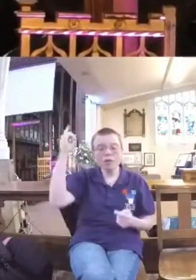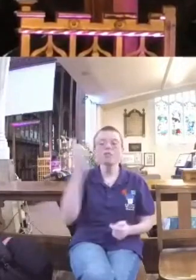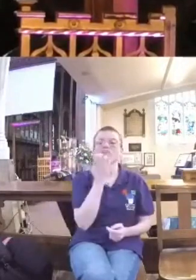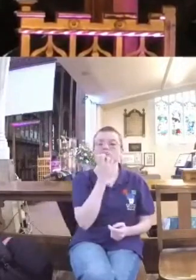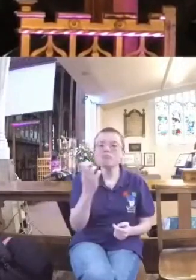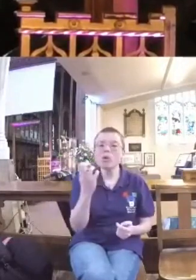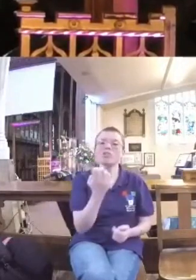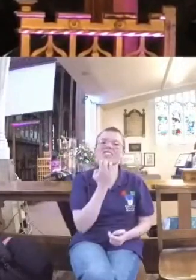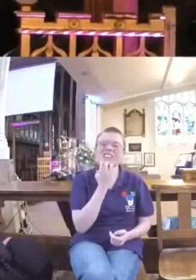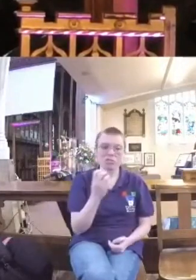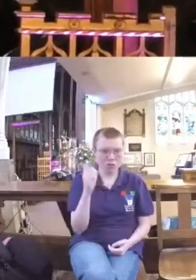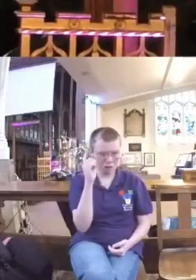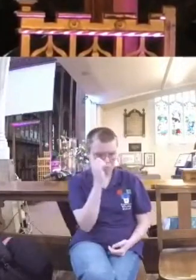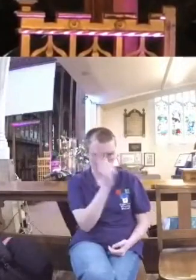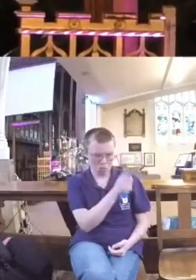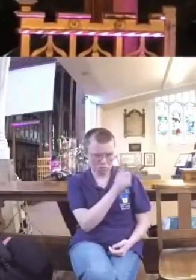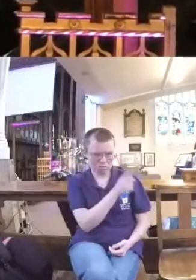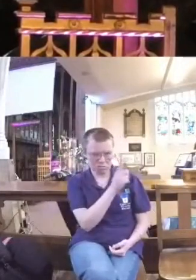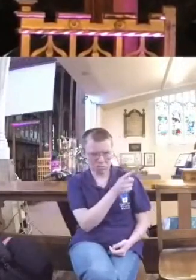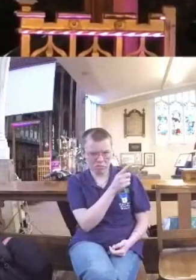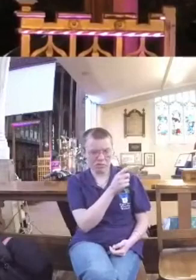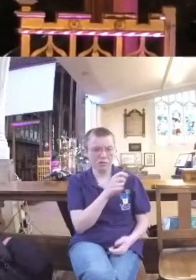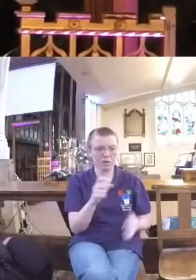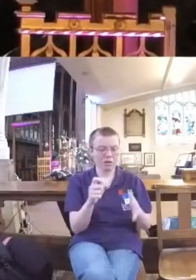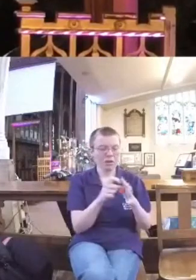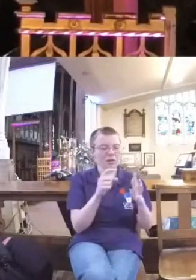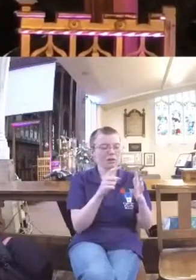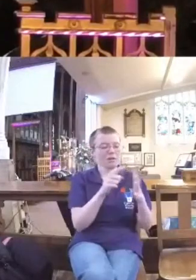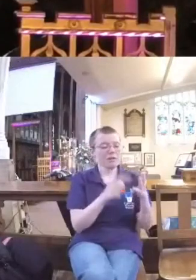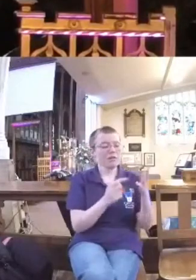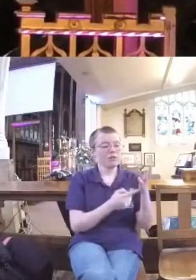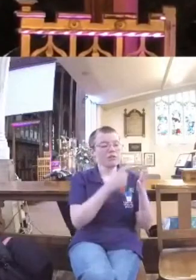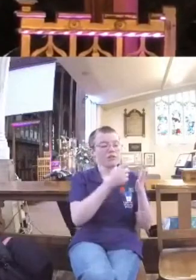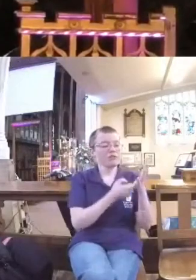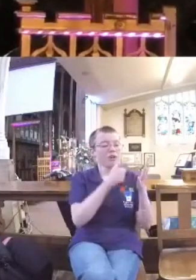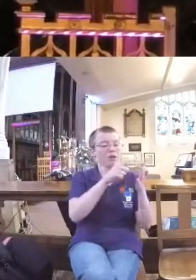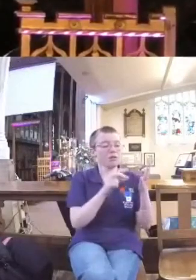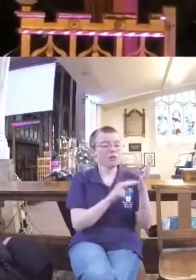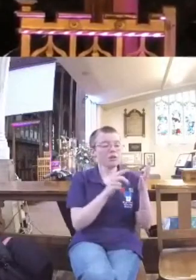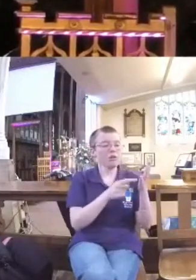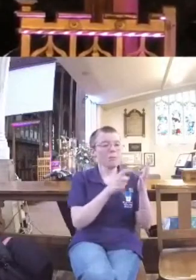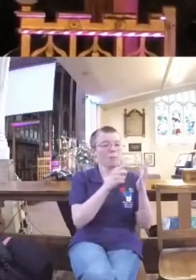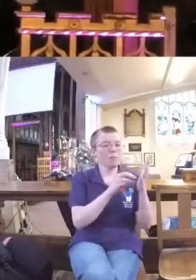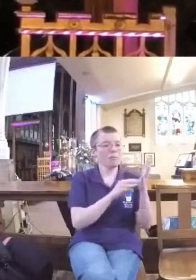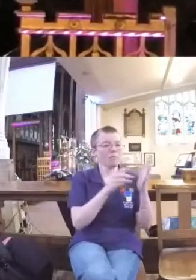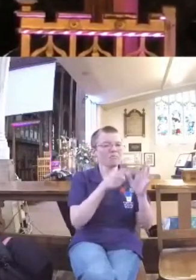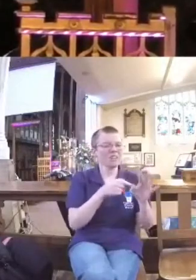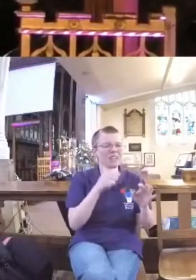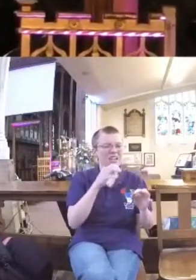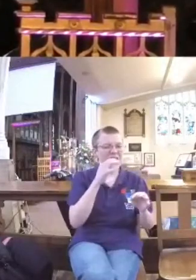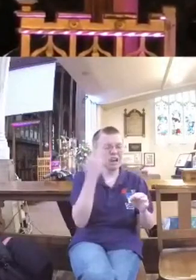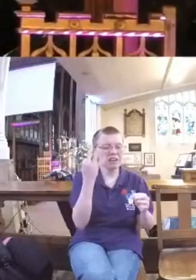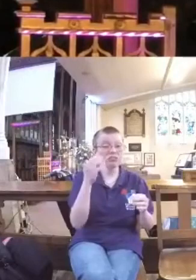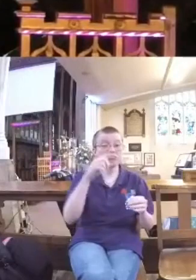Israel about this. In Deuteronomy 8, after God had enabled his people to escape from slavery